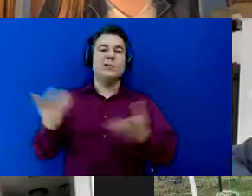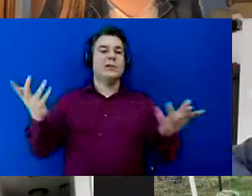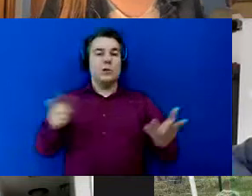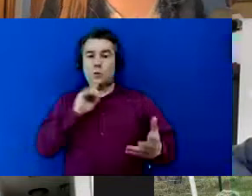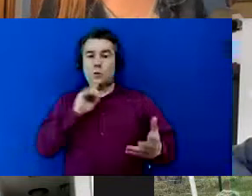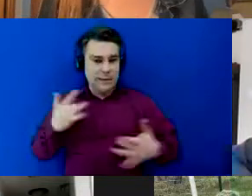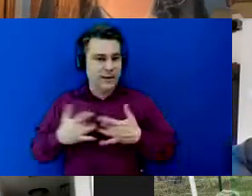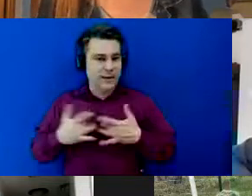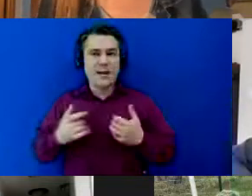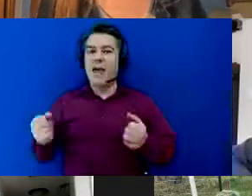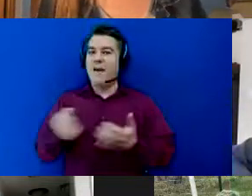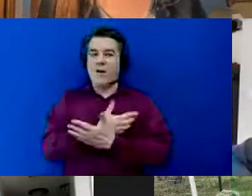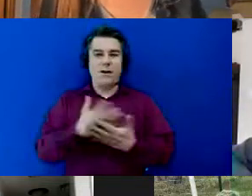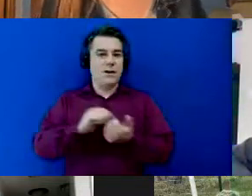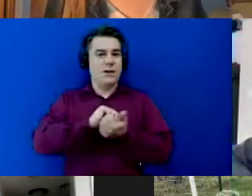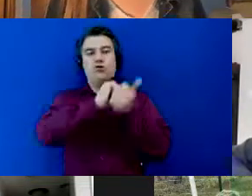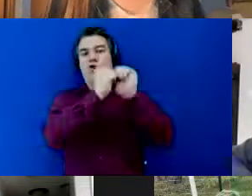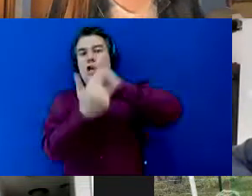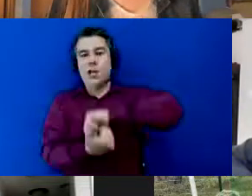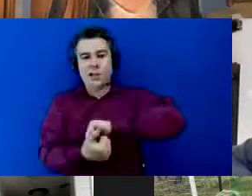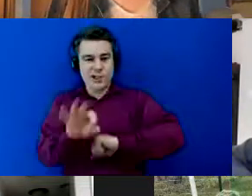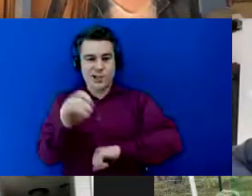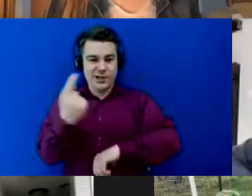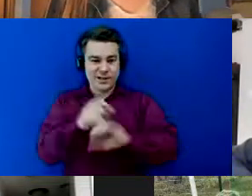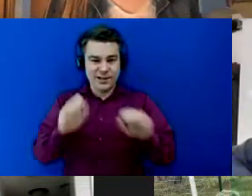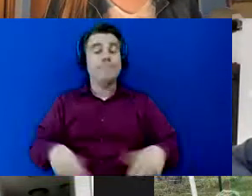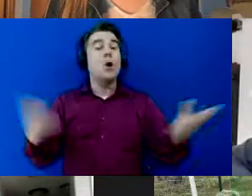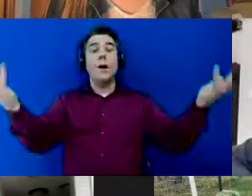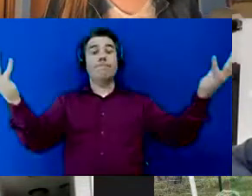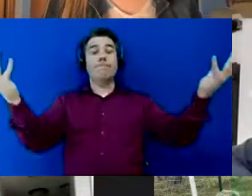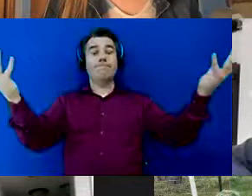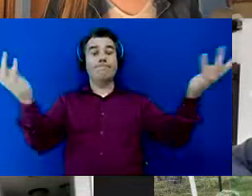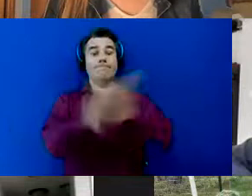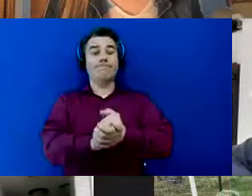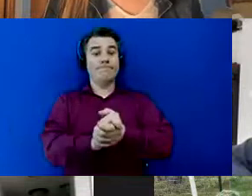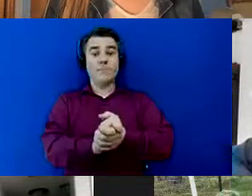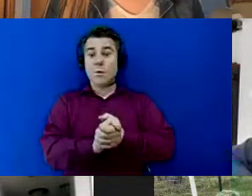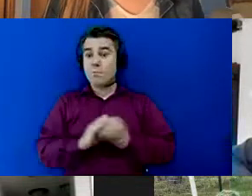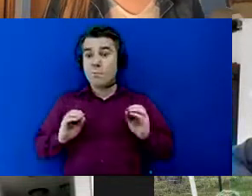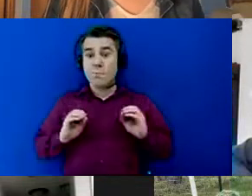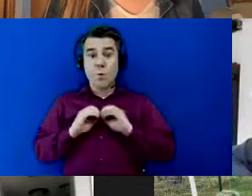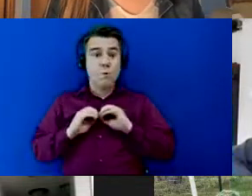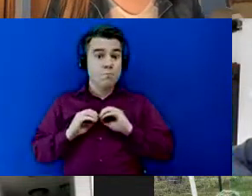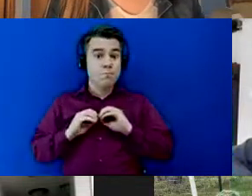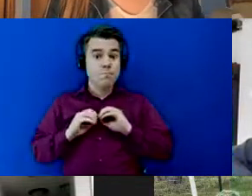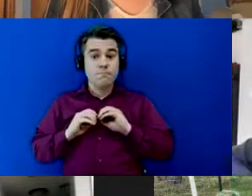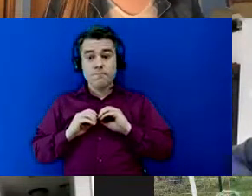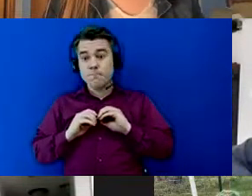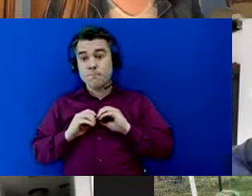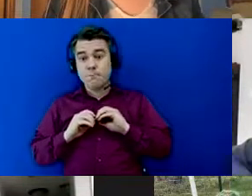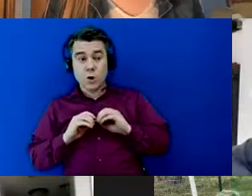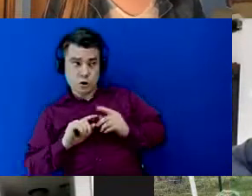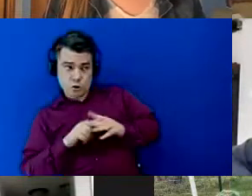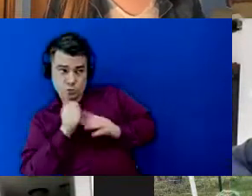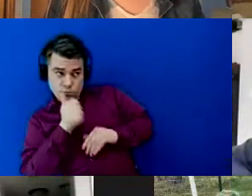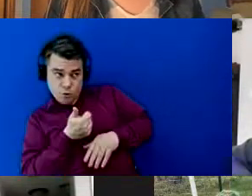can be changed in 90 days okay anything else and that starts tomorrow